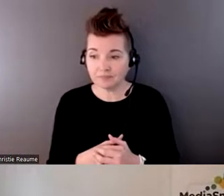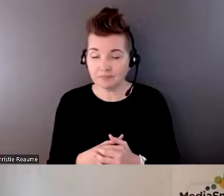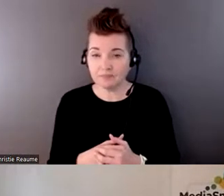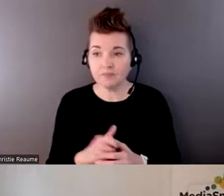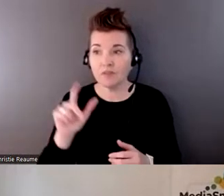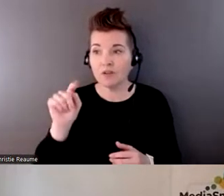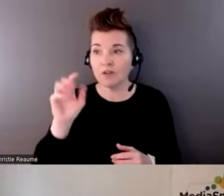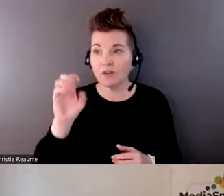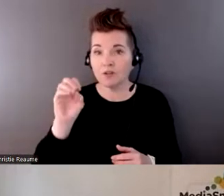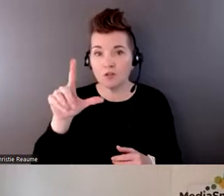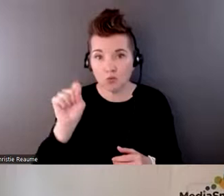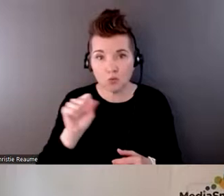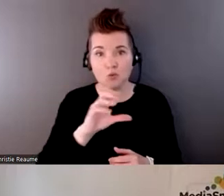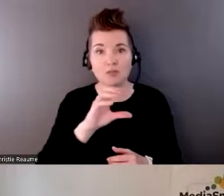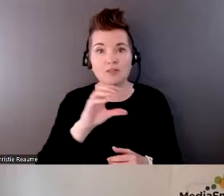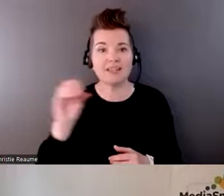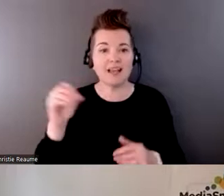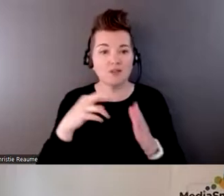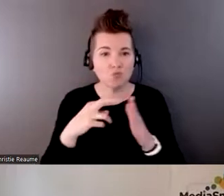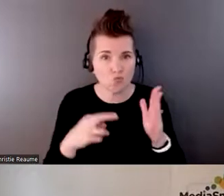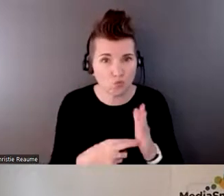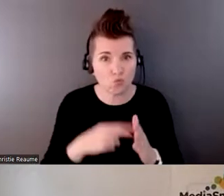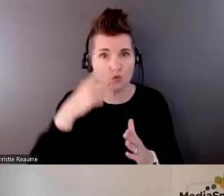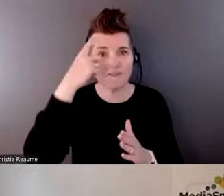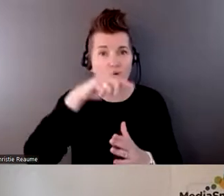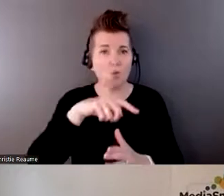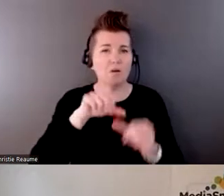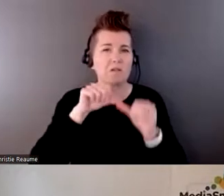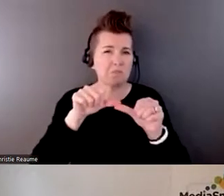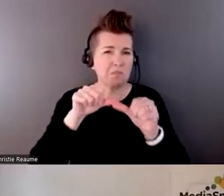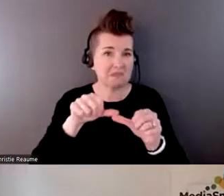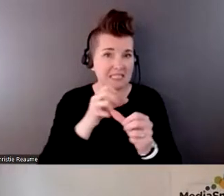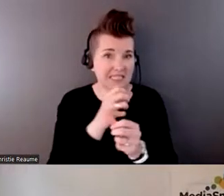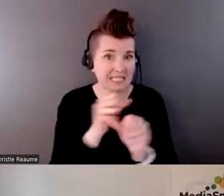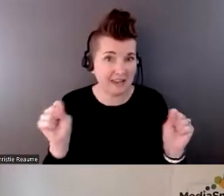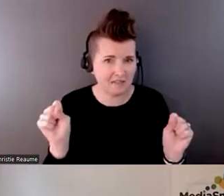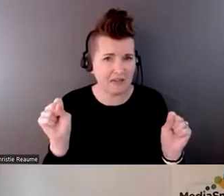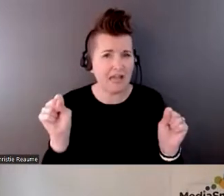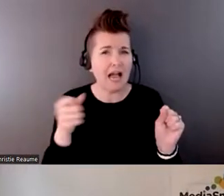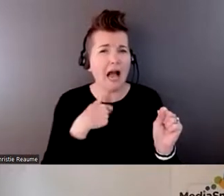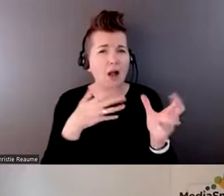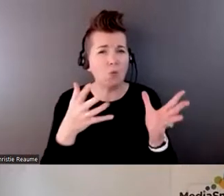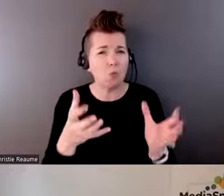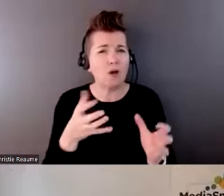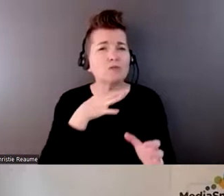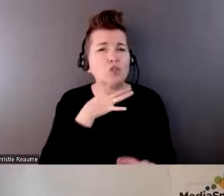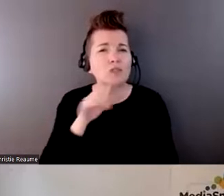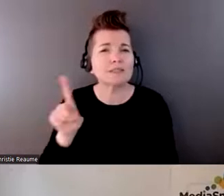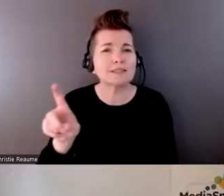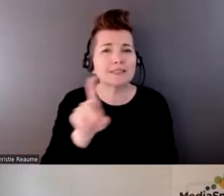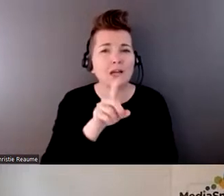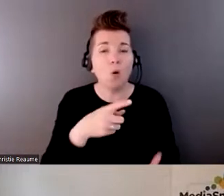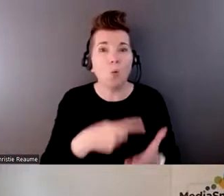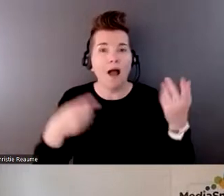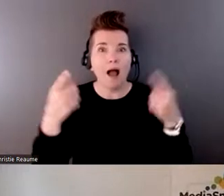principles for keeping safe, but I guess I'll take it one step, one step further. Let's say something does happen. You accidentally